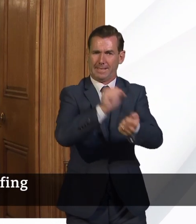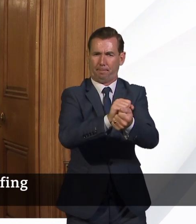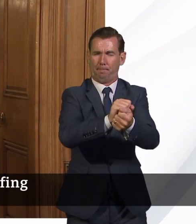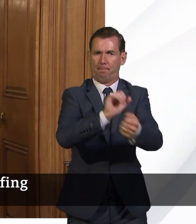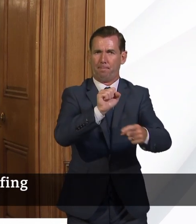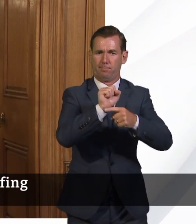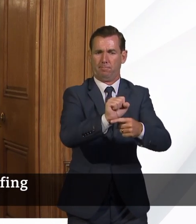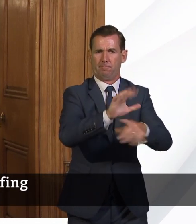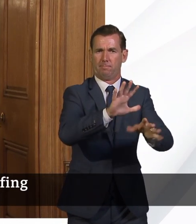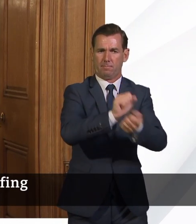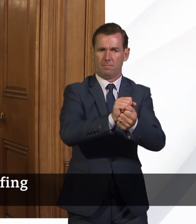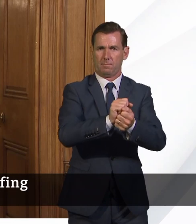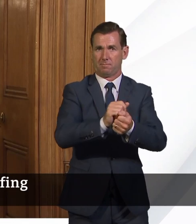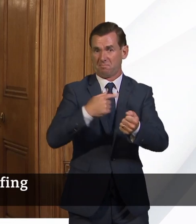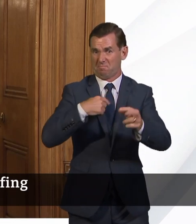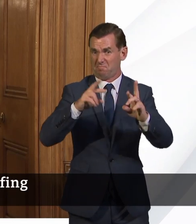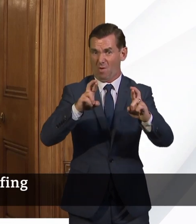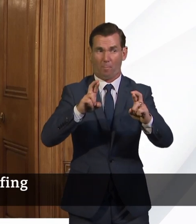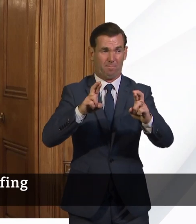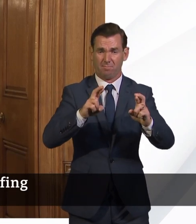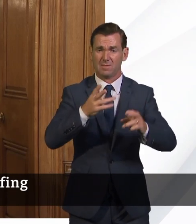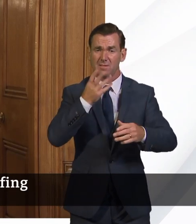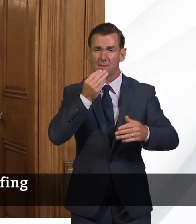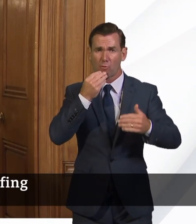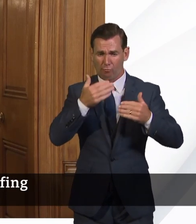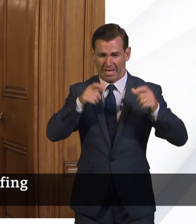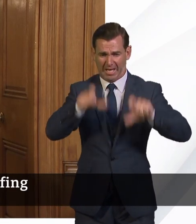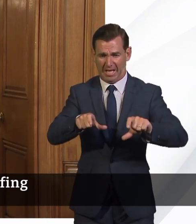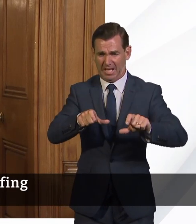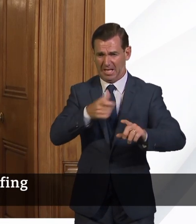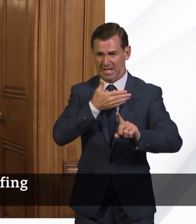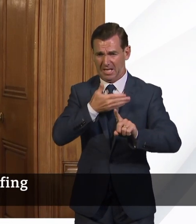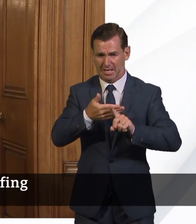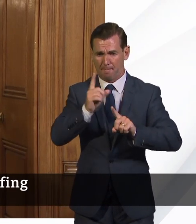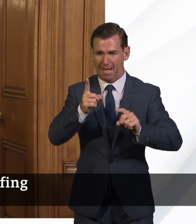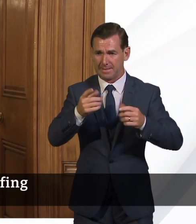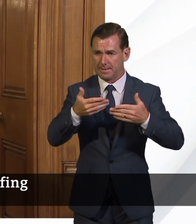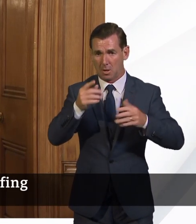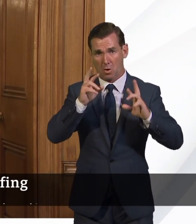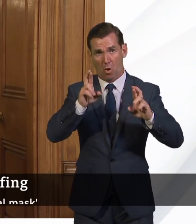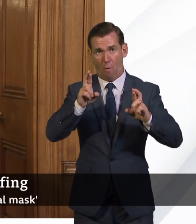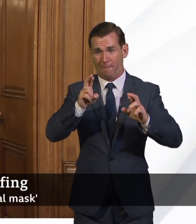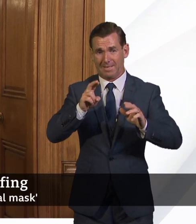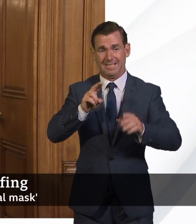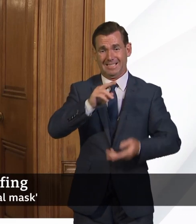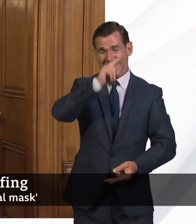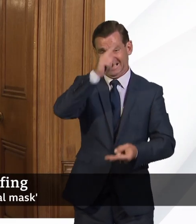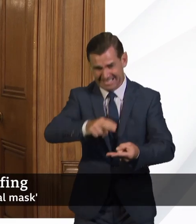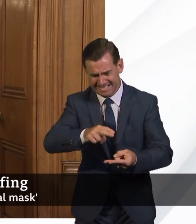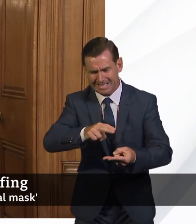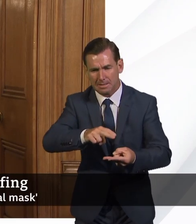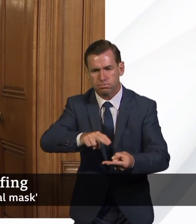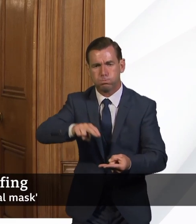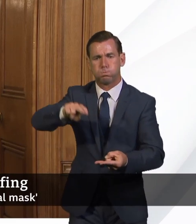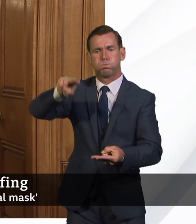will be a temporary, but albeit very severe, we understand, a jolt to the economy. So in